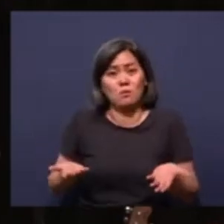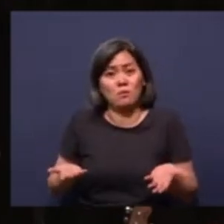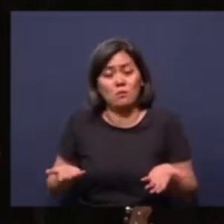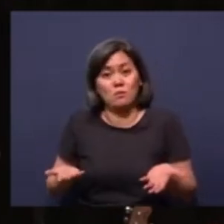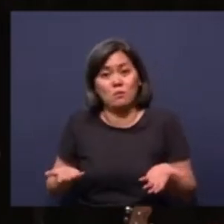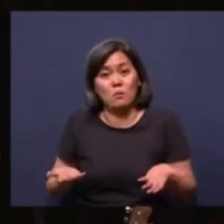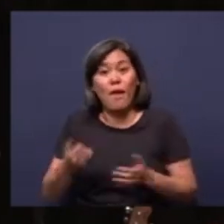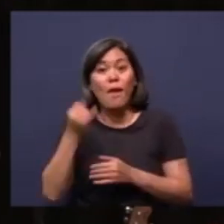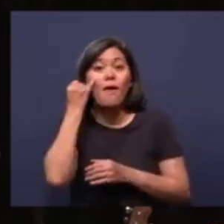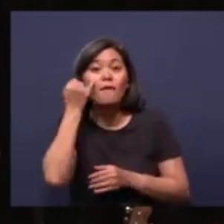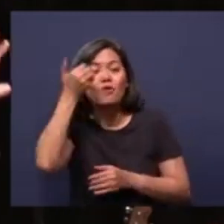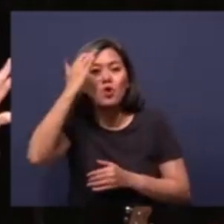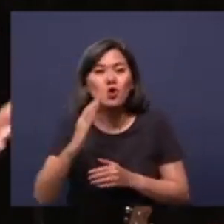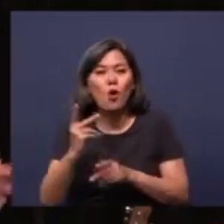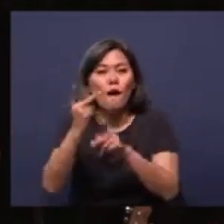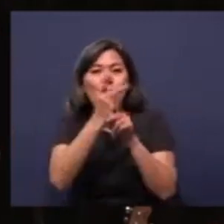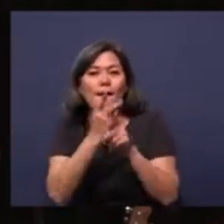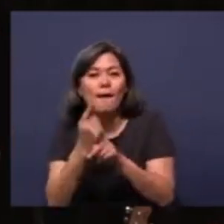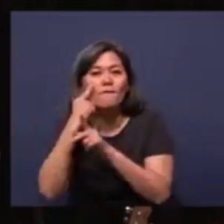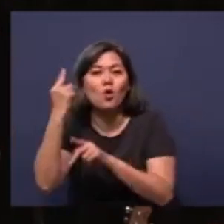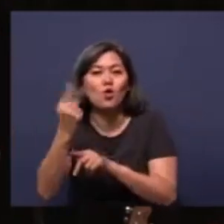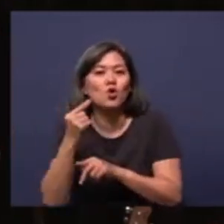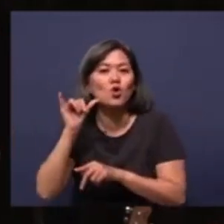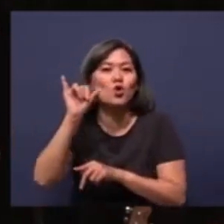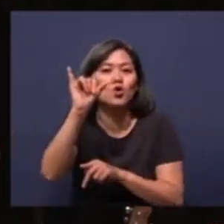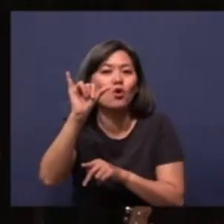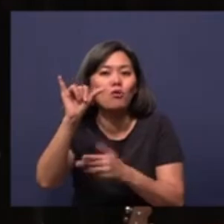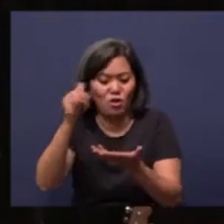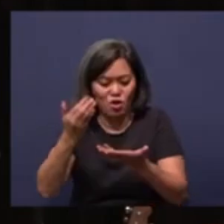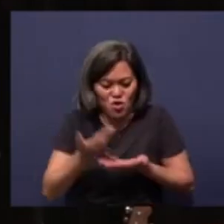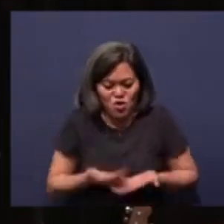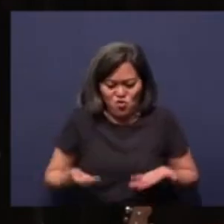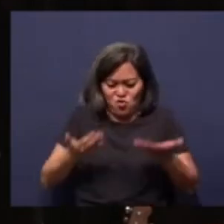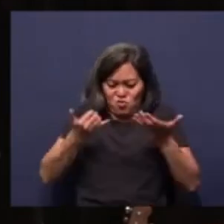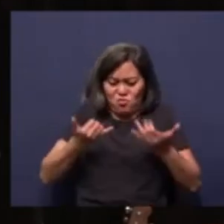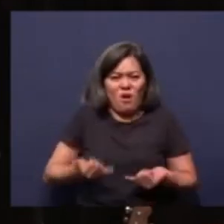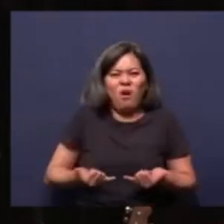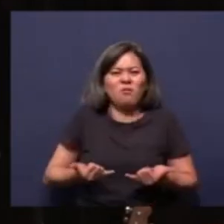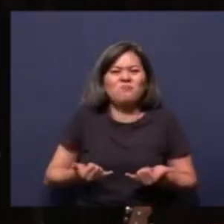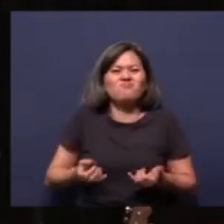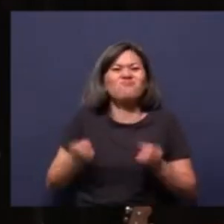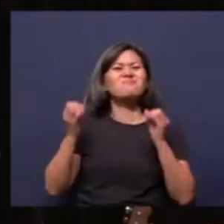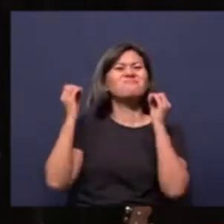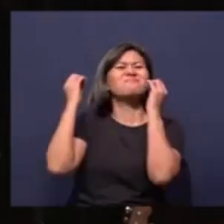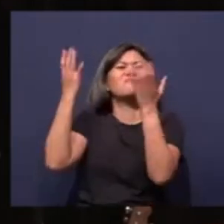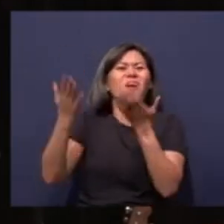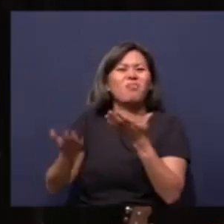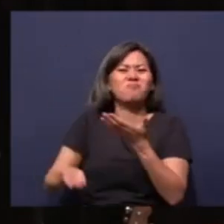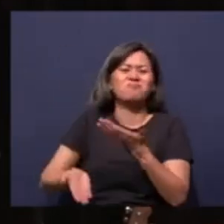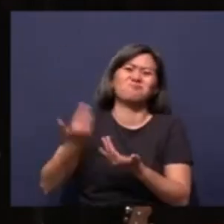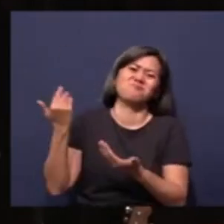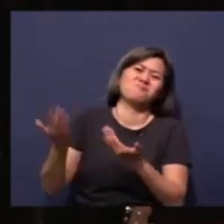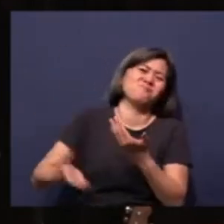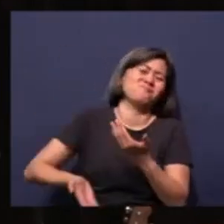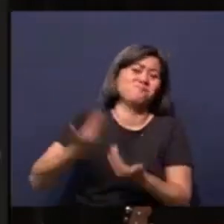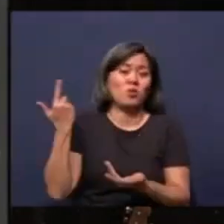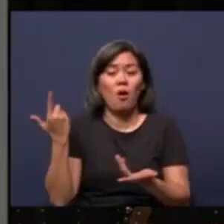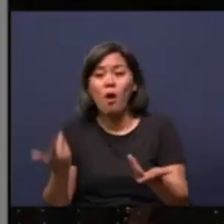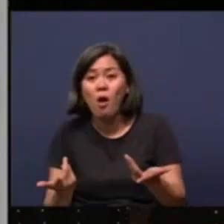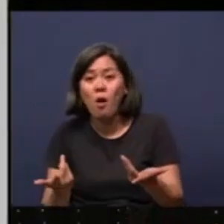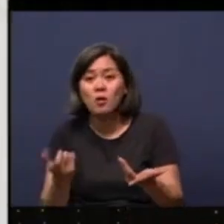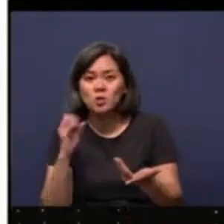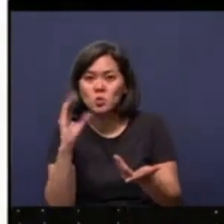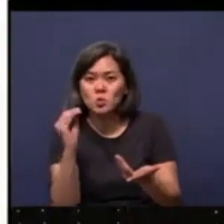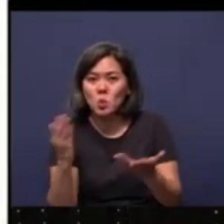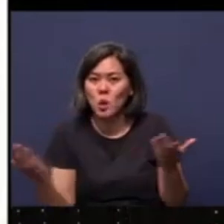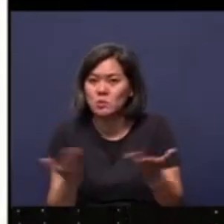If God can care for eternity, the here and now is nothing to Him. And so here we